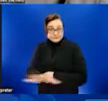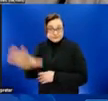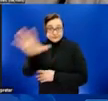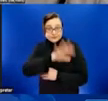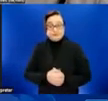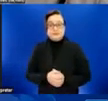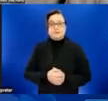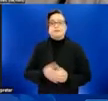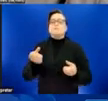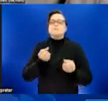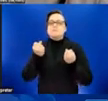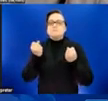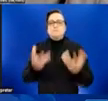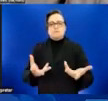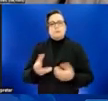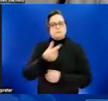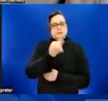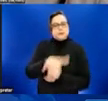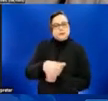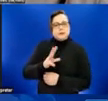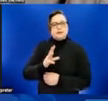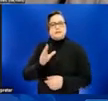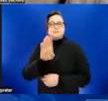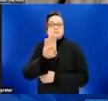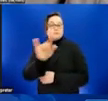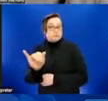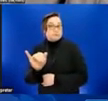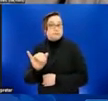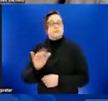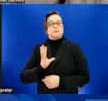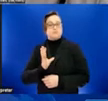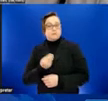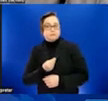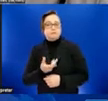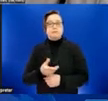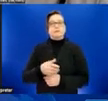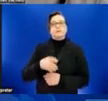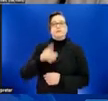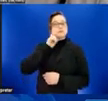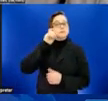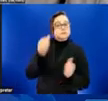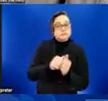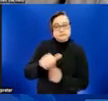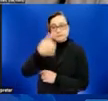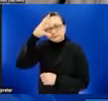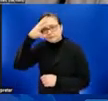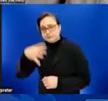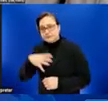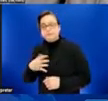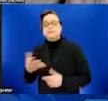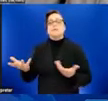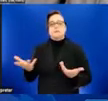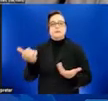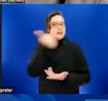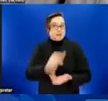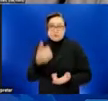gay, bisexual, or other men who have sex with men, not all cases fall into these categories, and anyone can catch monkeypox